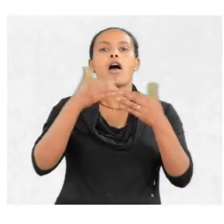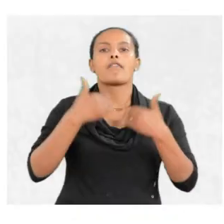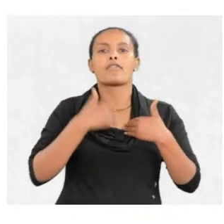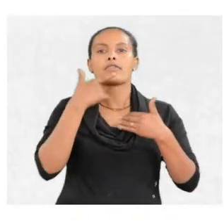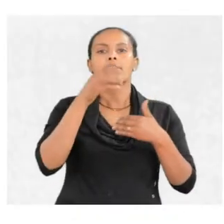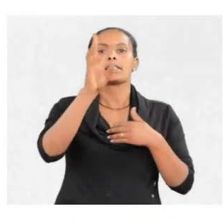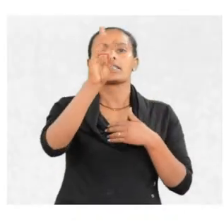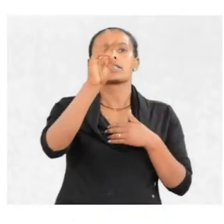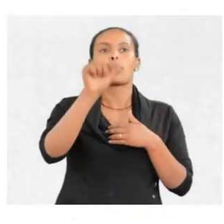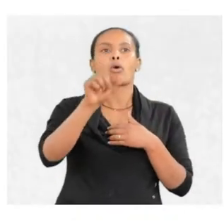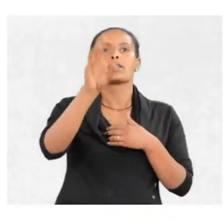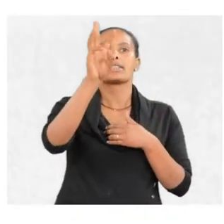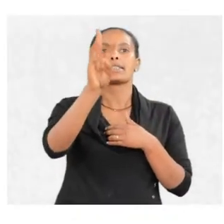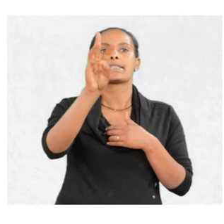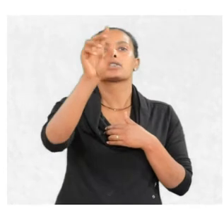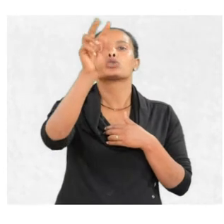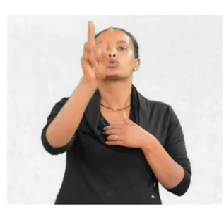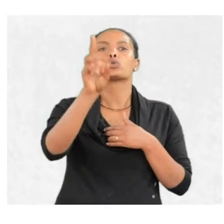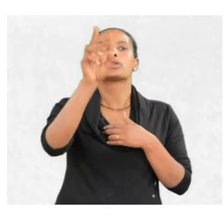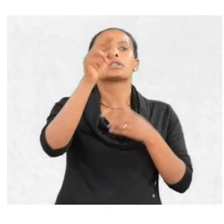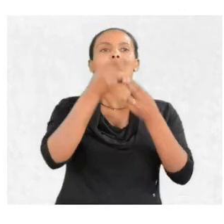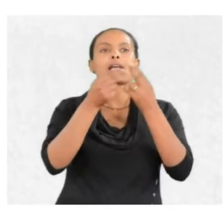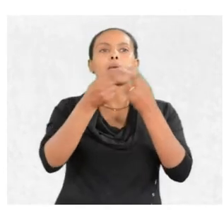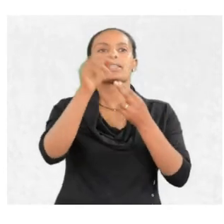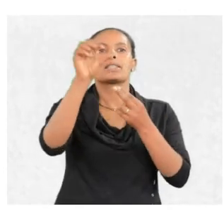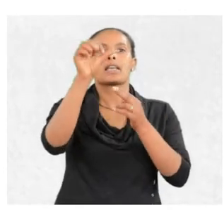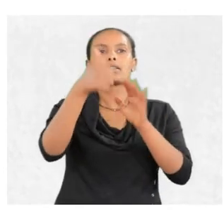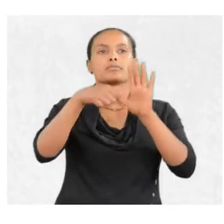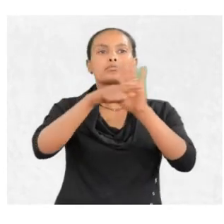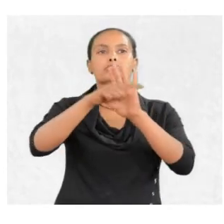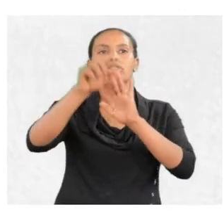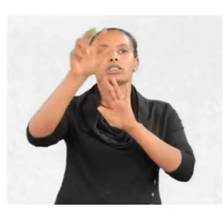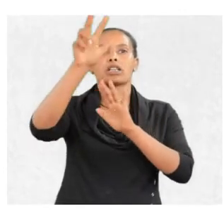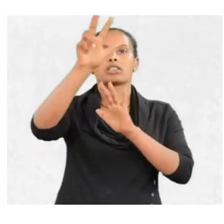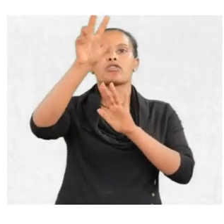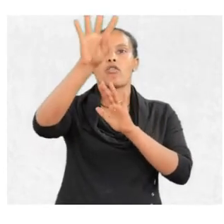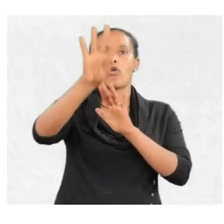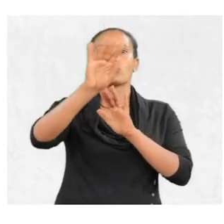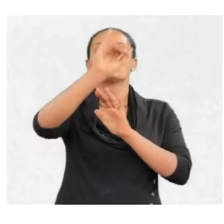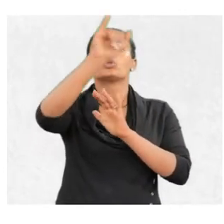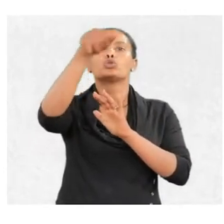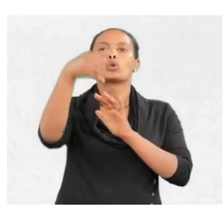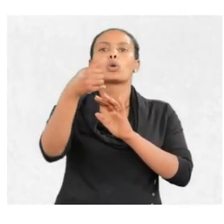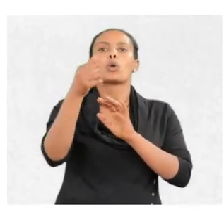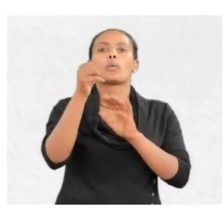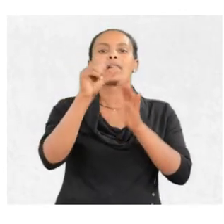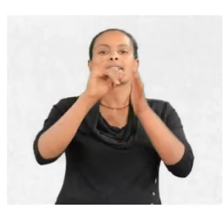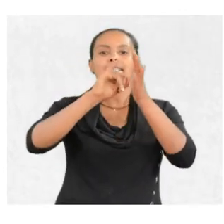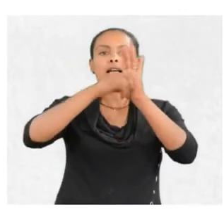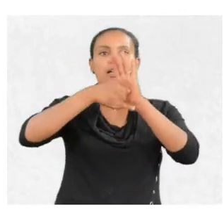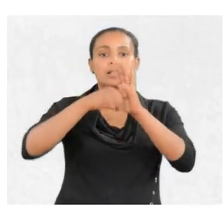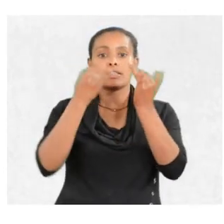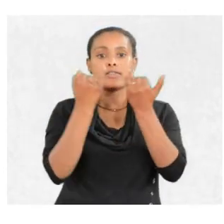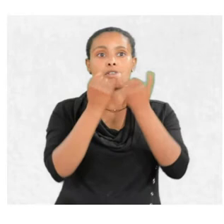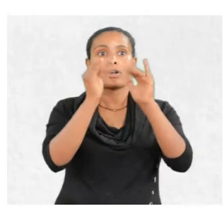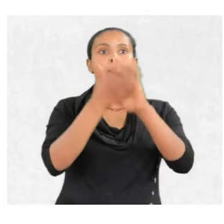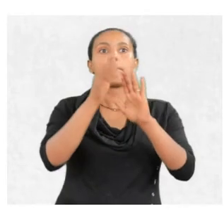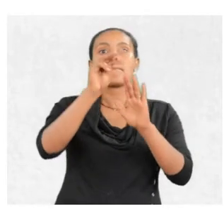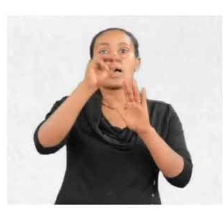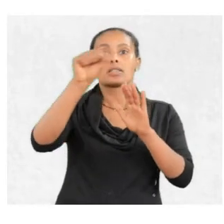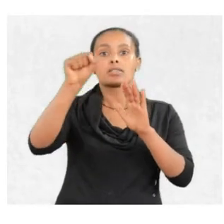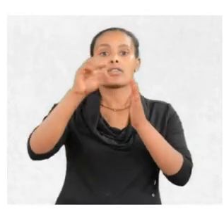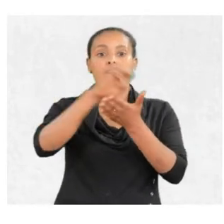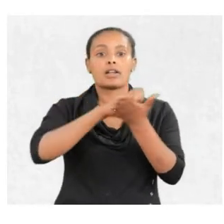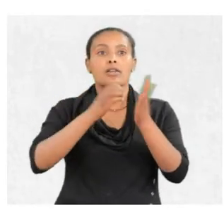6.626 times 10 to the power of minus 34 joule second divided by mass of electron